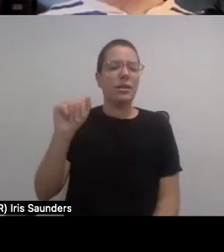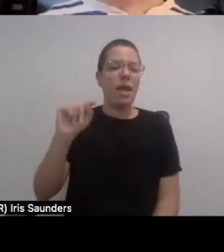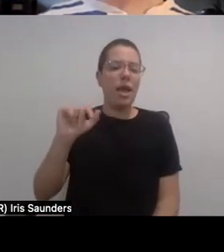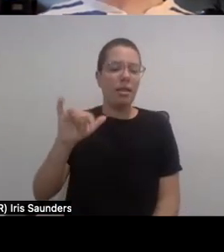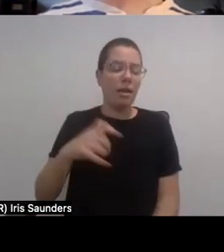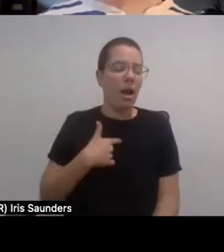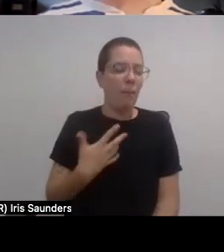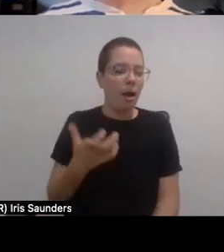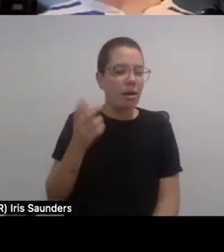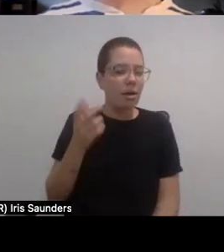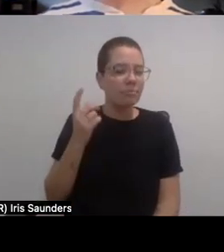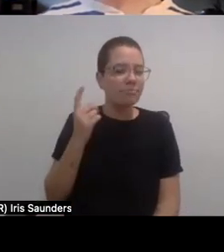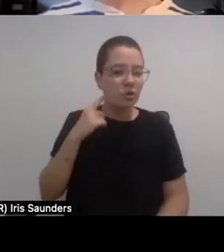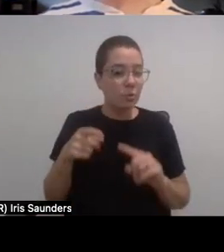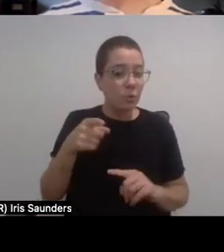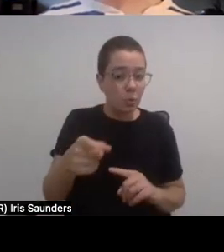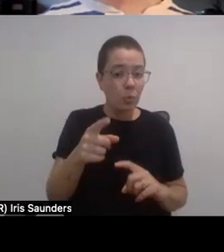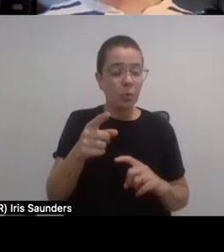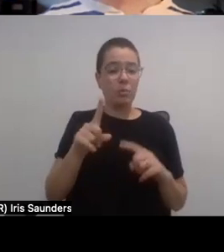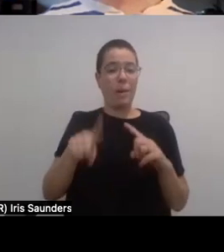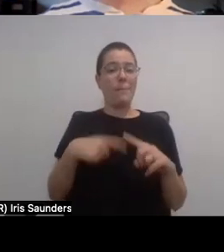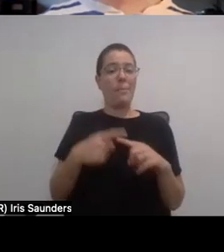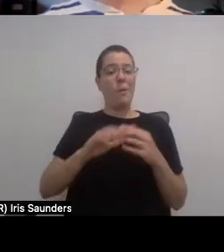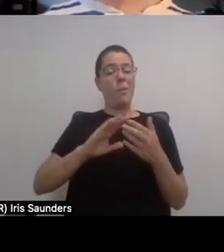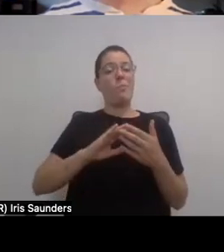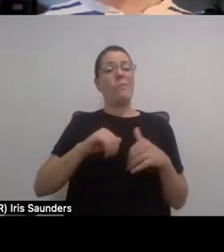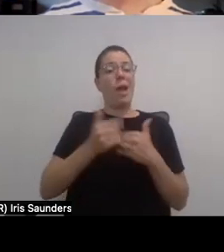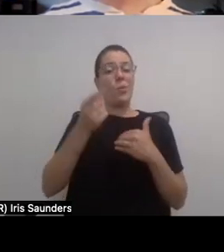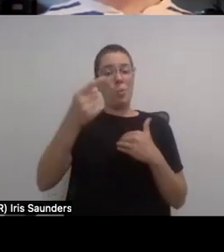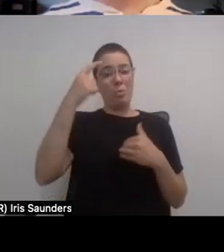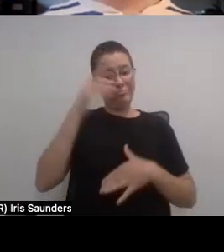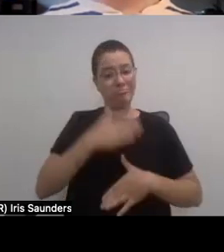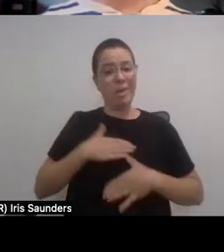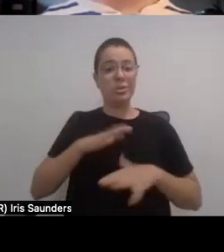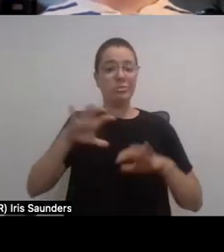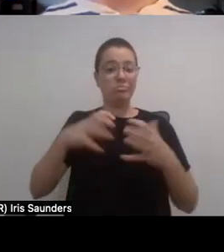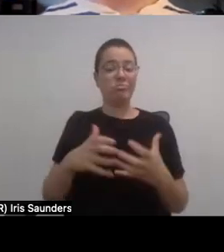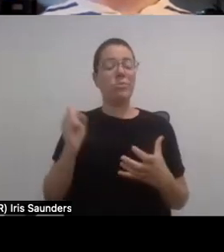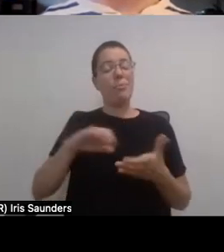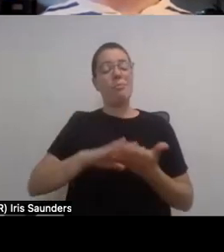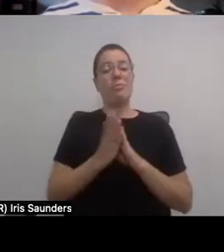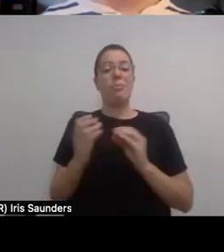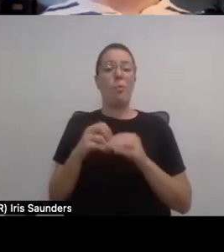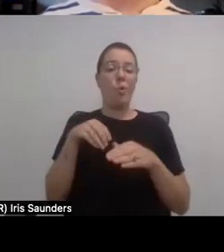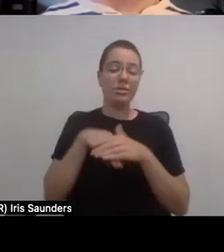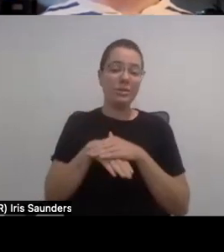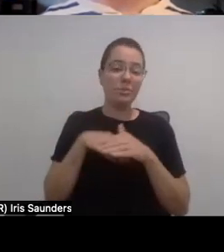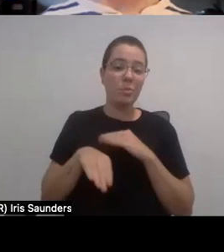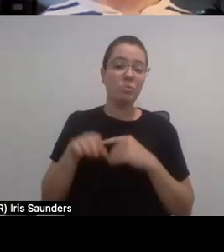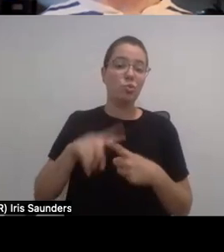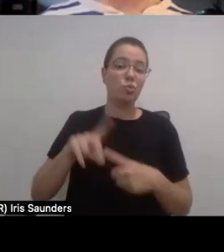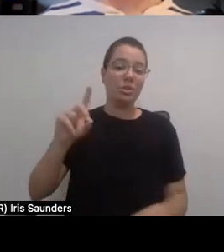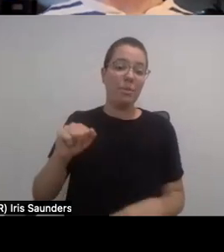you on how you think the entertainment industry can be more accessible and accommodating towards disabled creatives.